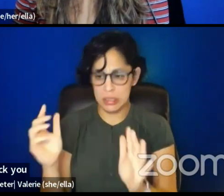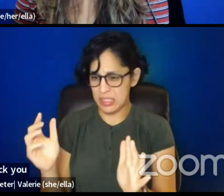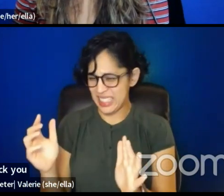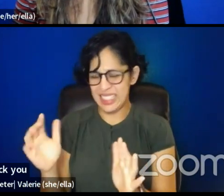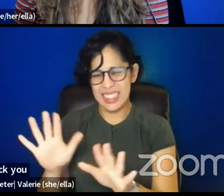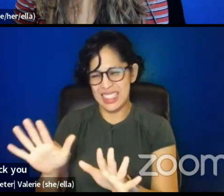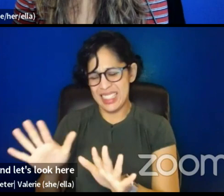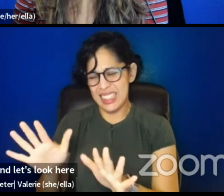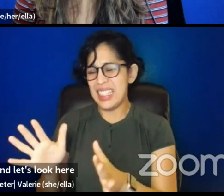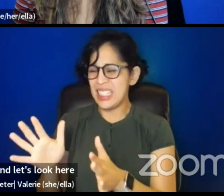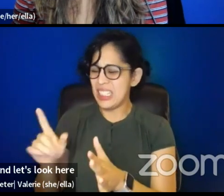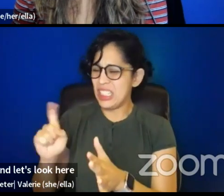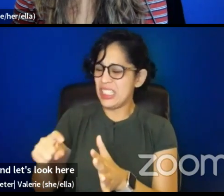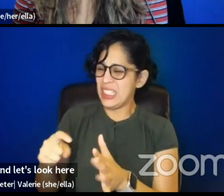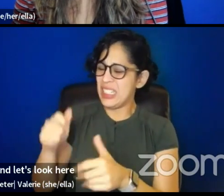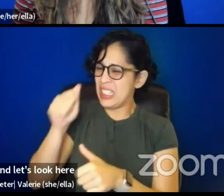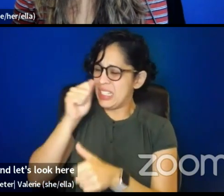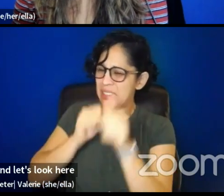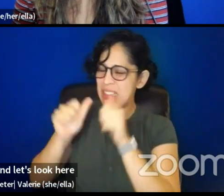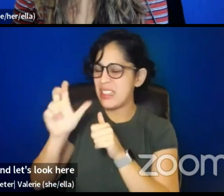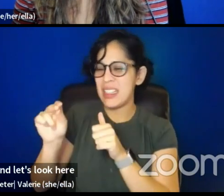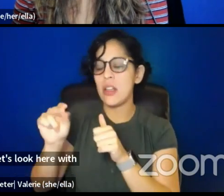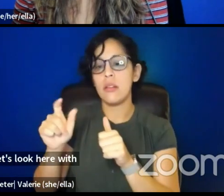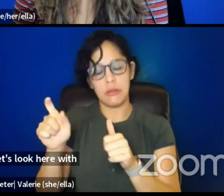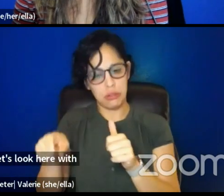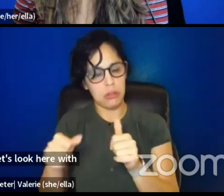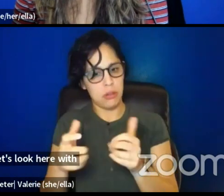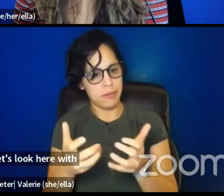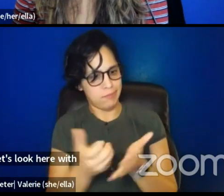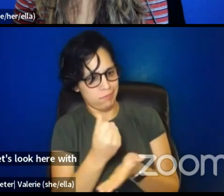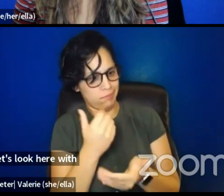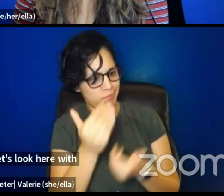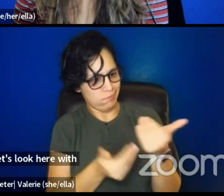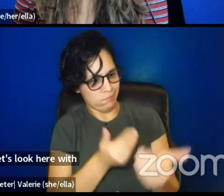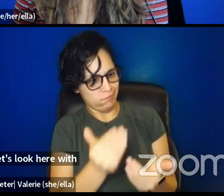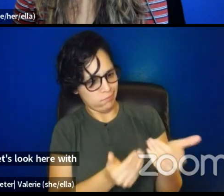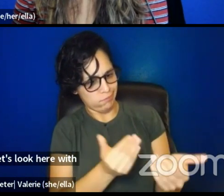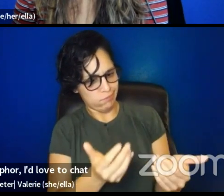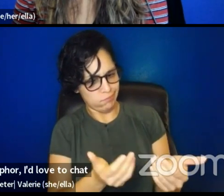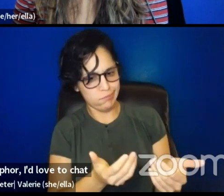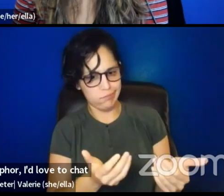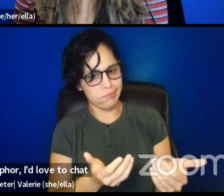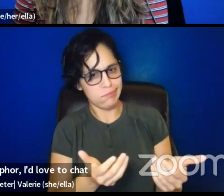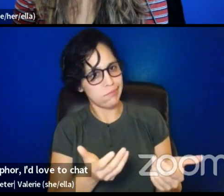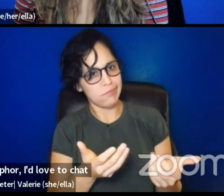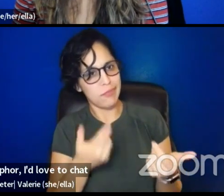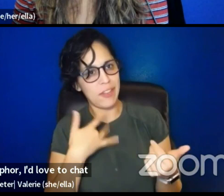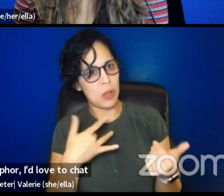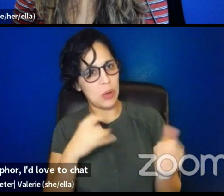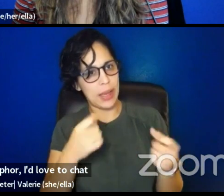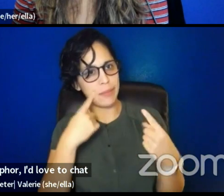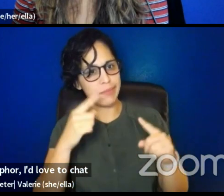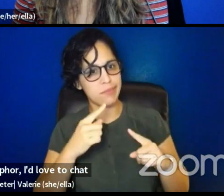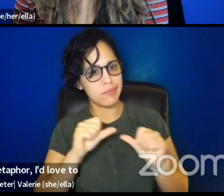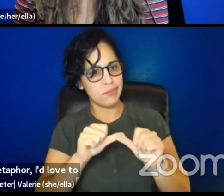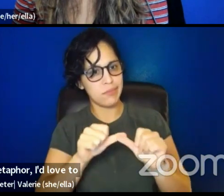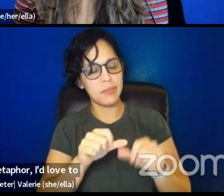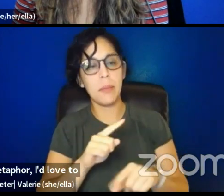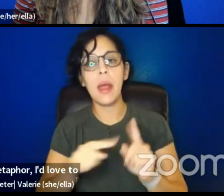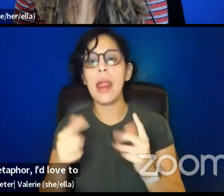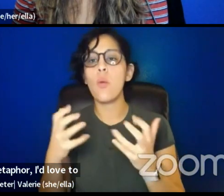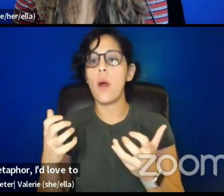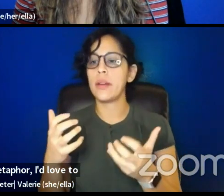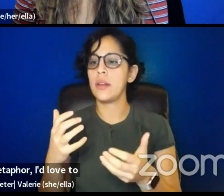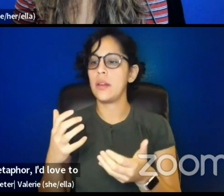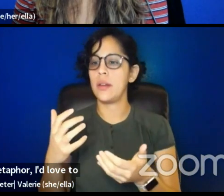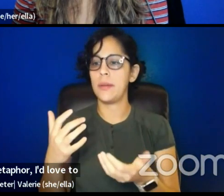live here with each other. Um, and on the heels of that runaway metaphor, I'd love to chat a bit more about, yeah, this EDI calling in